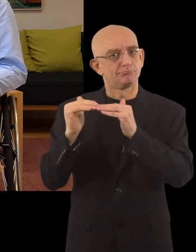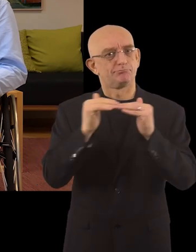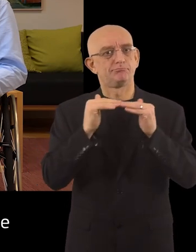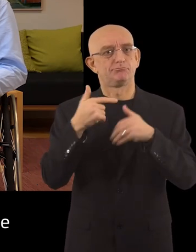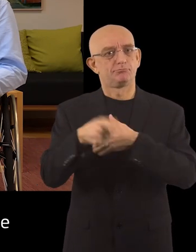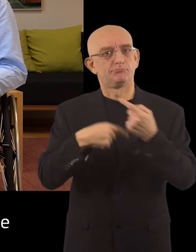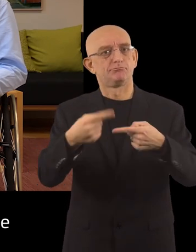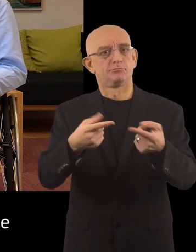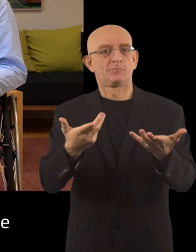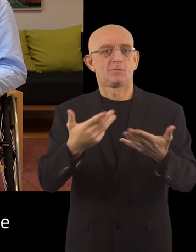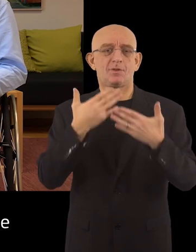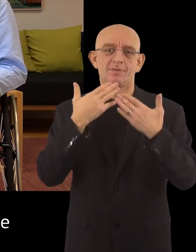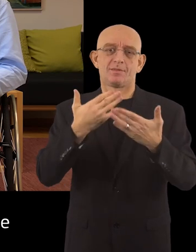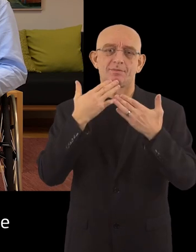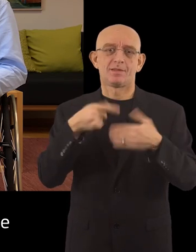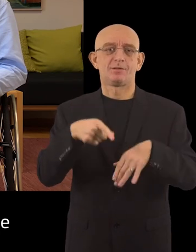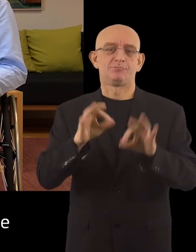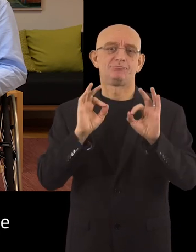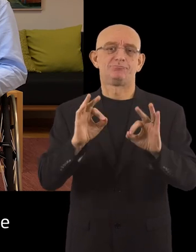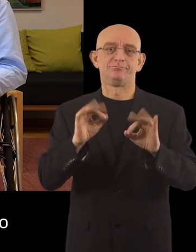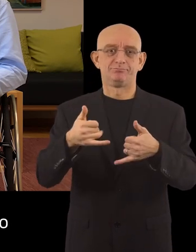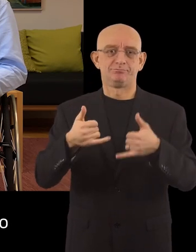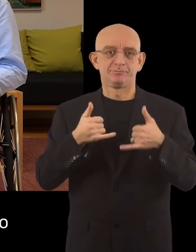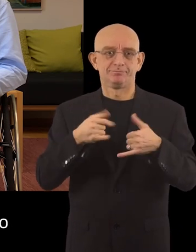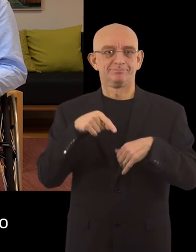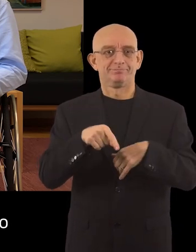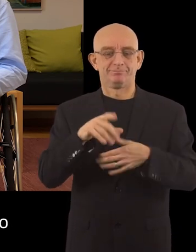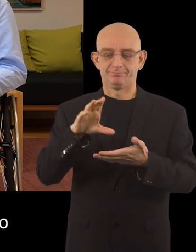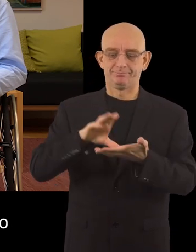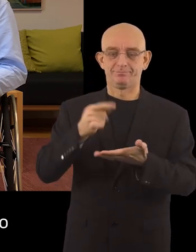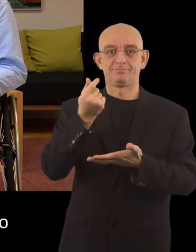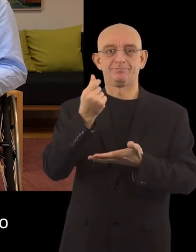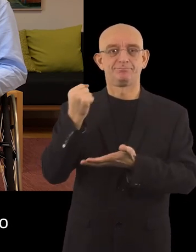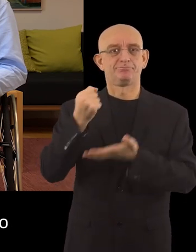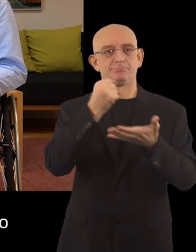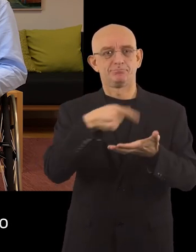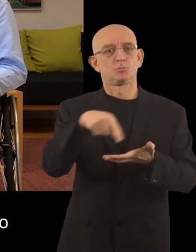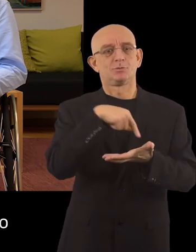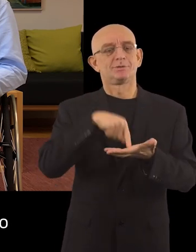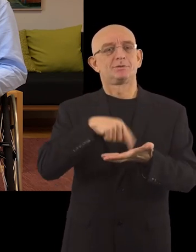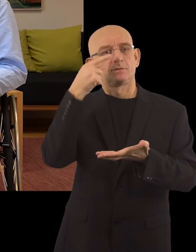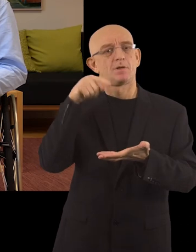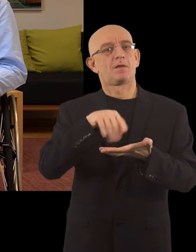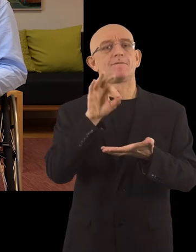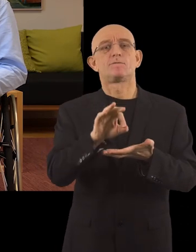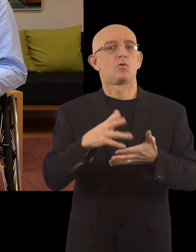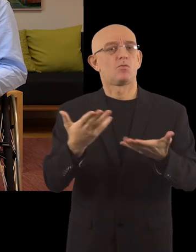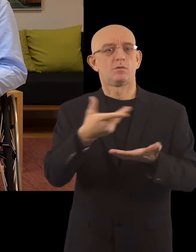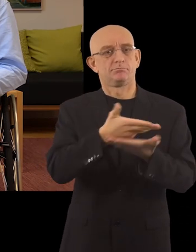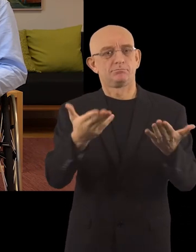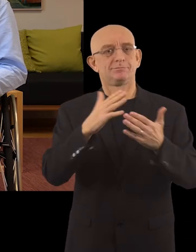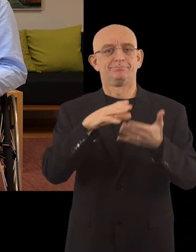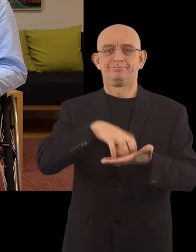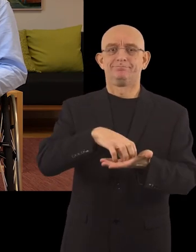Vi tackar också för prispengarna som kommer att användas för att fortsätta att bygga